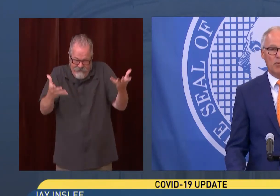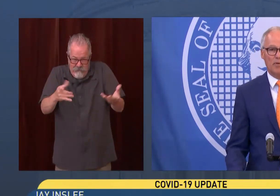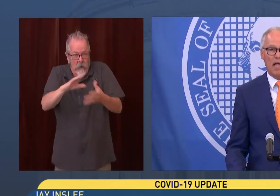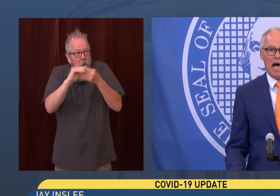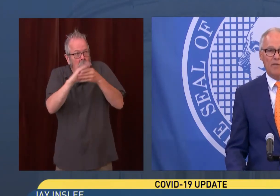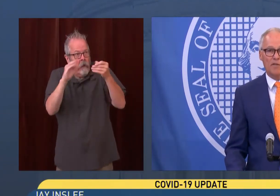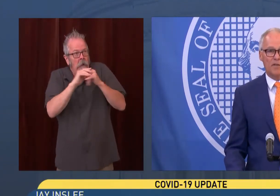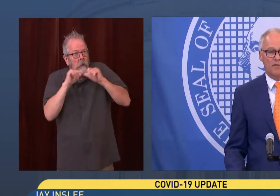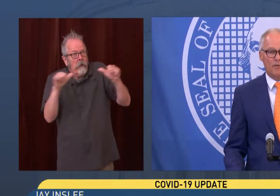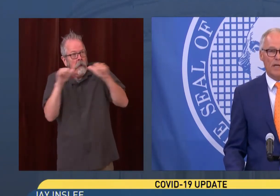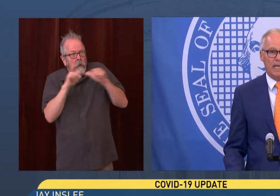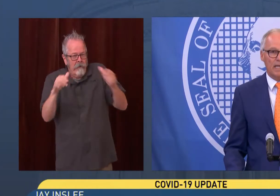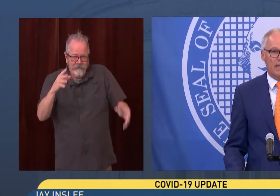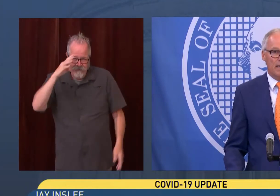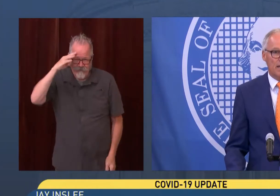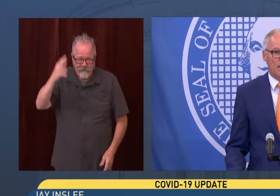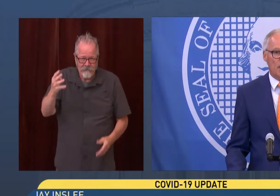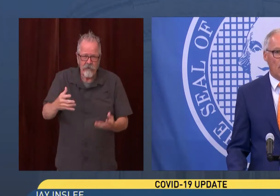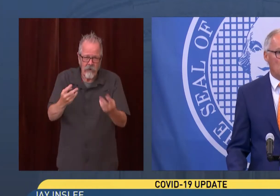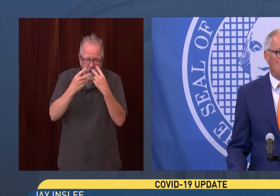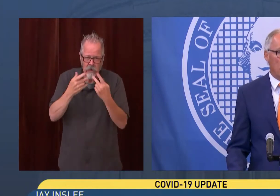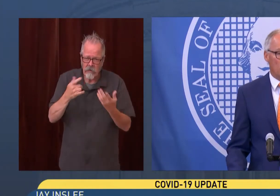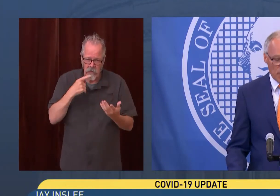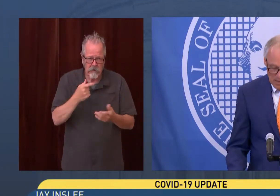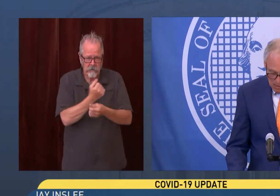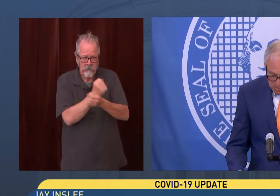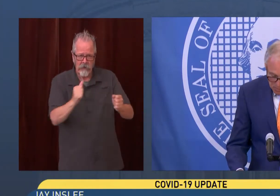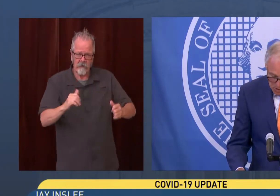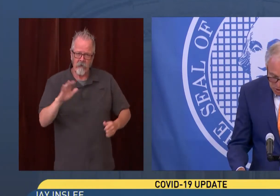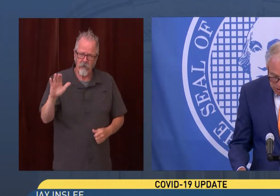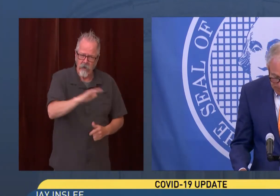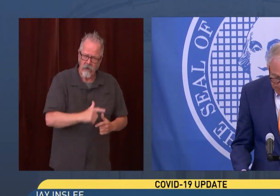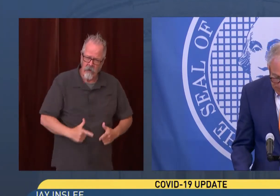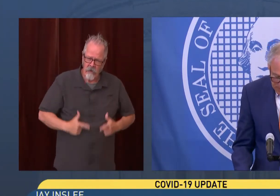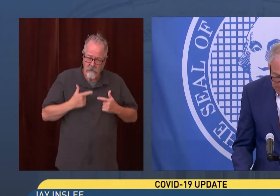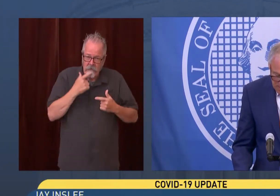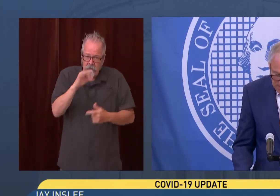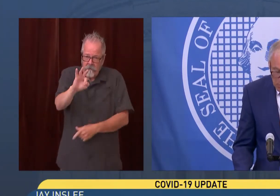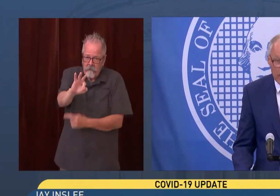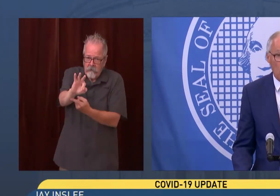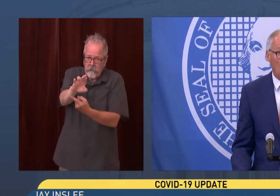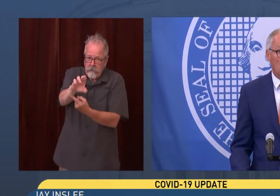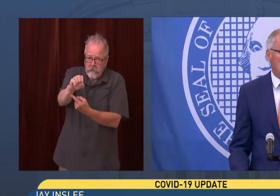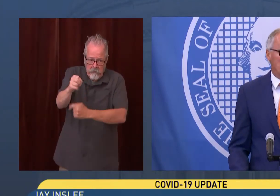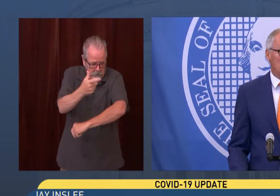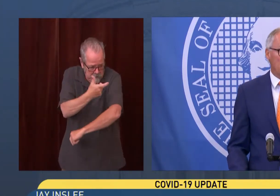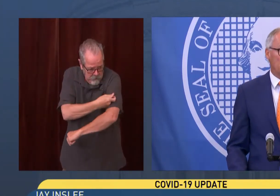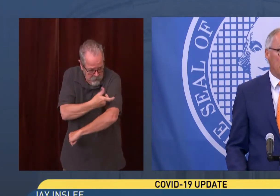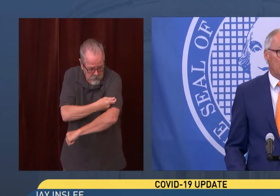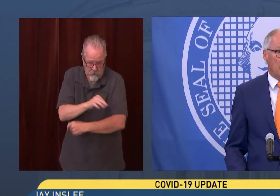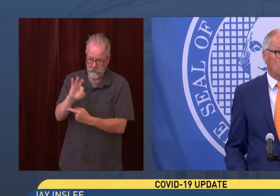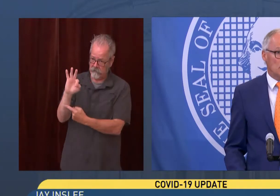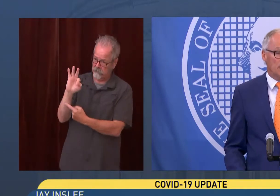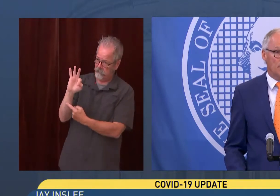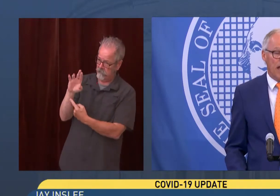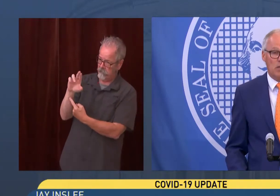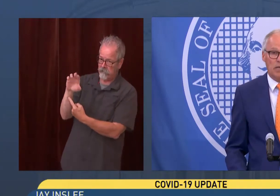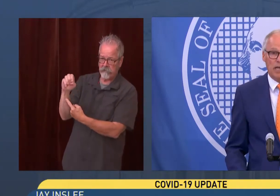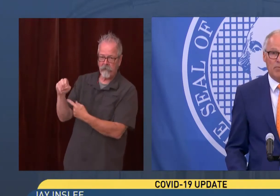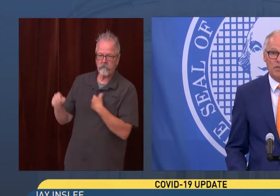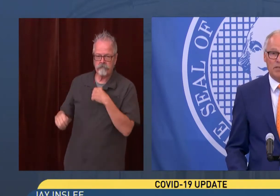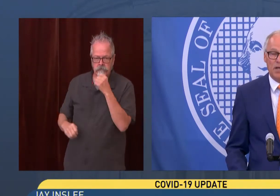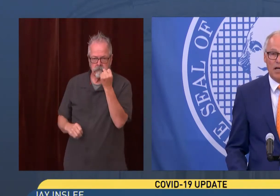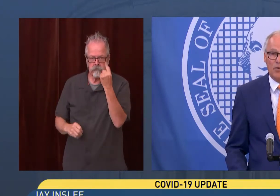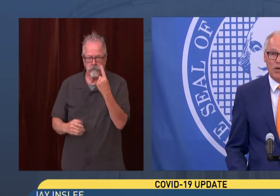save people's lives that's free, that we still have to be in this position. And we can all do something about that, not just getting